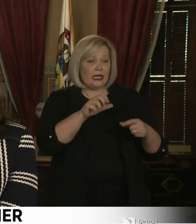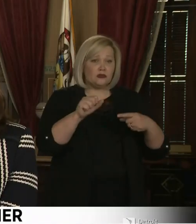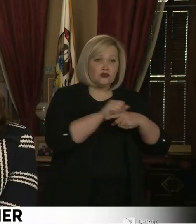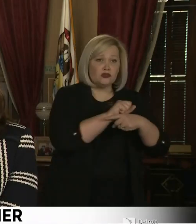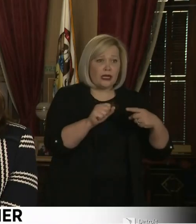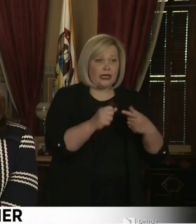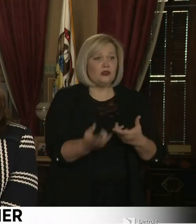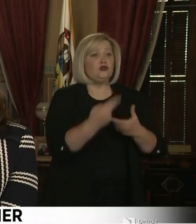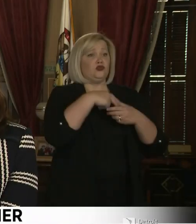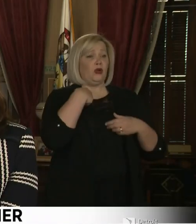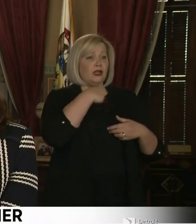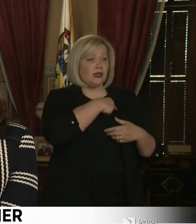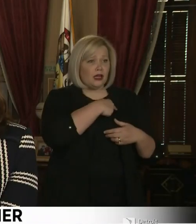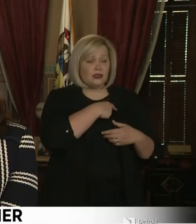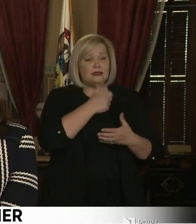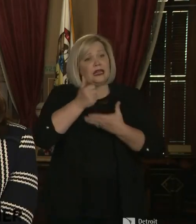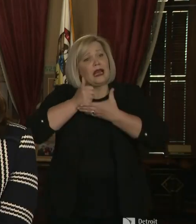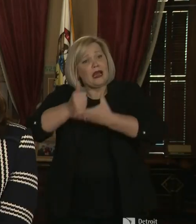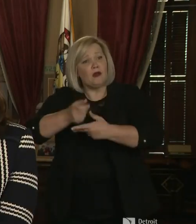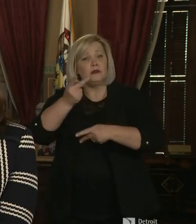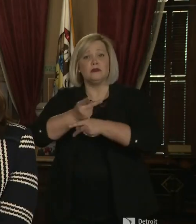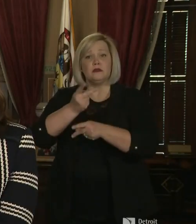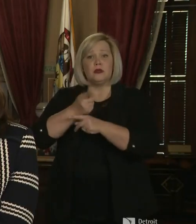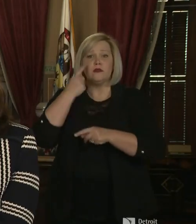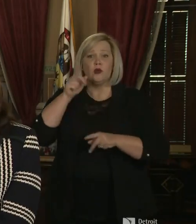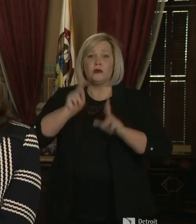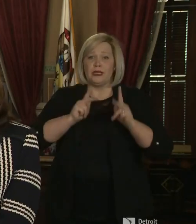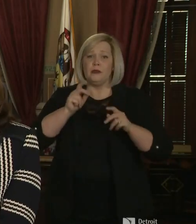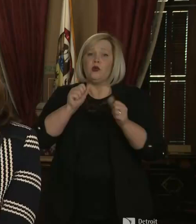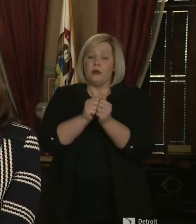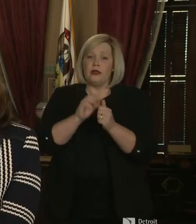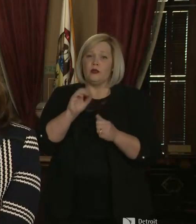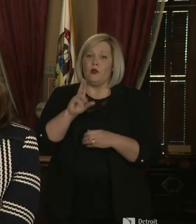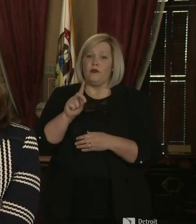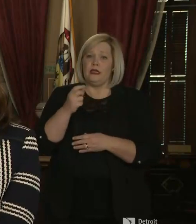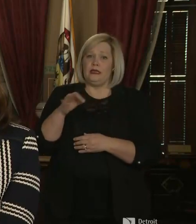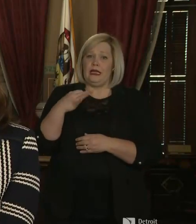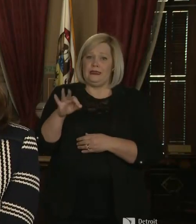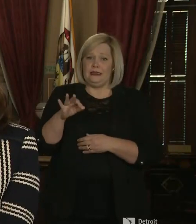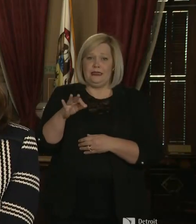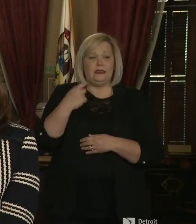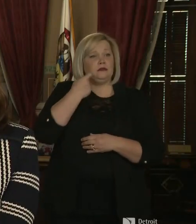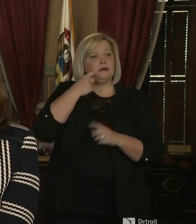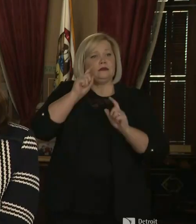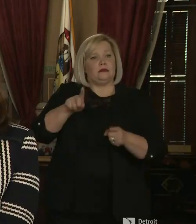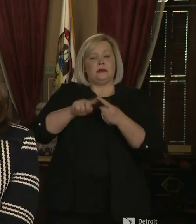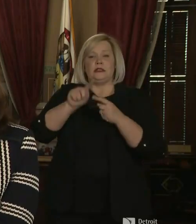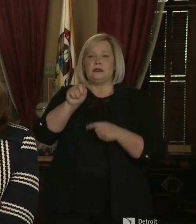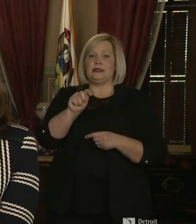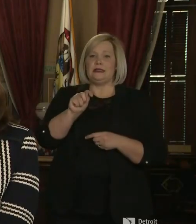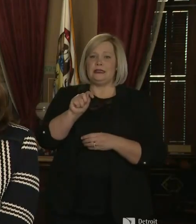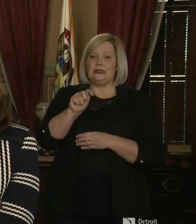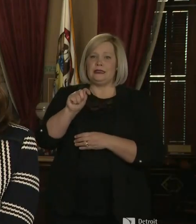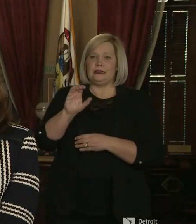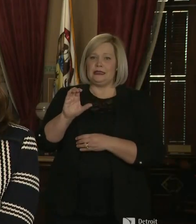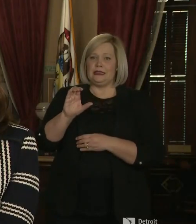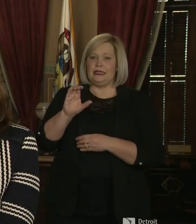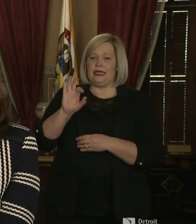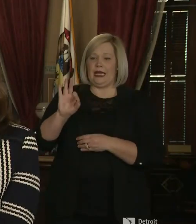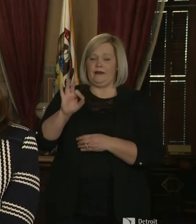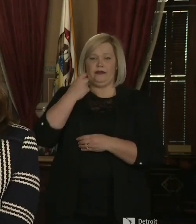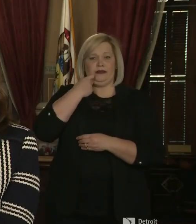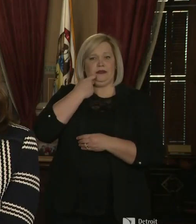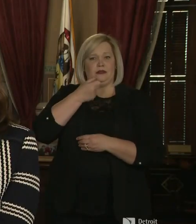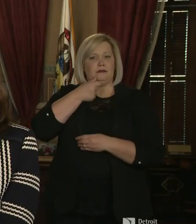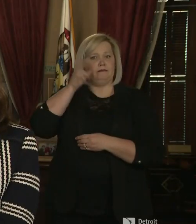us to help take care of people with COVID-19. I was over at TCF, um, the other day and had